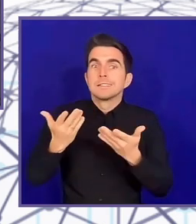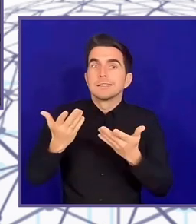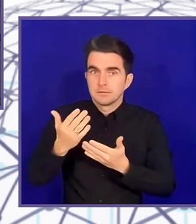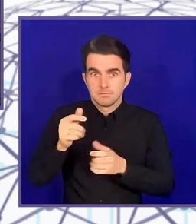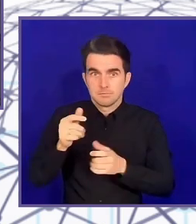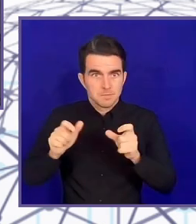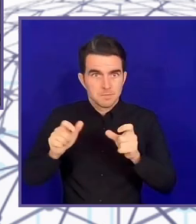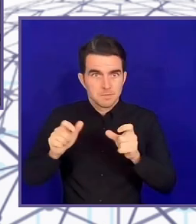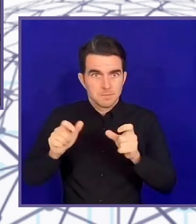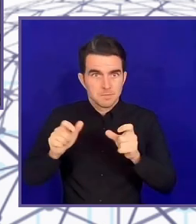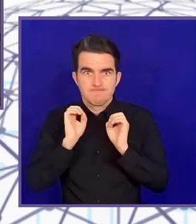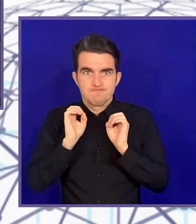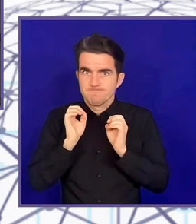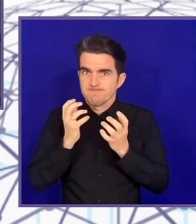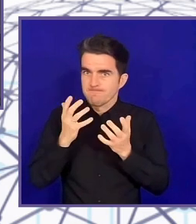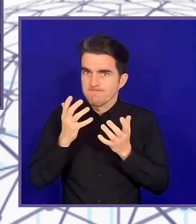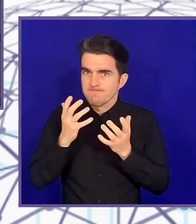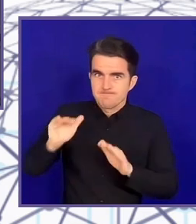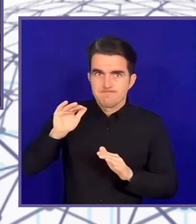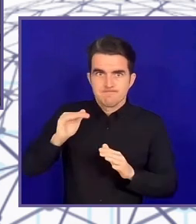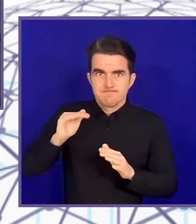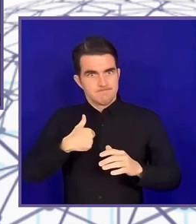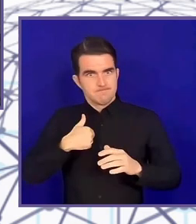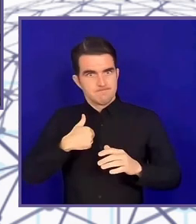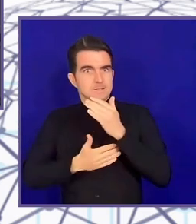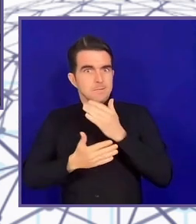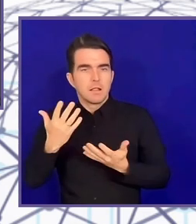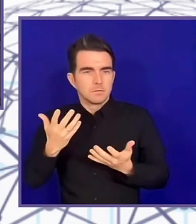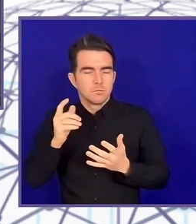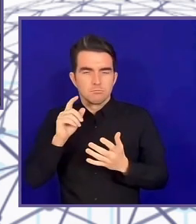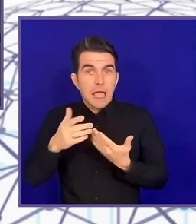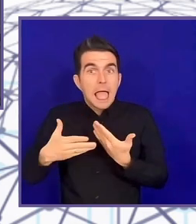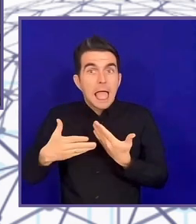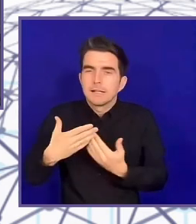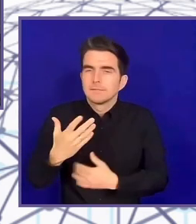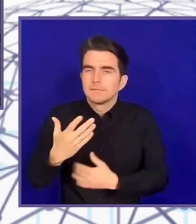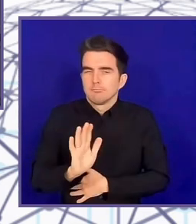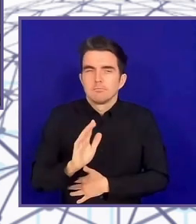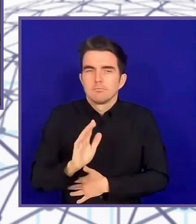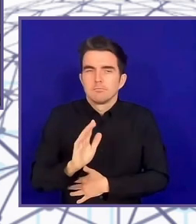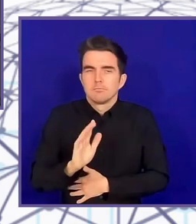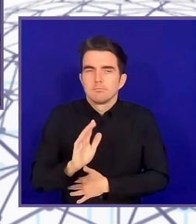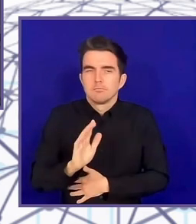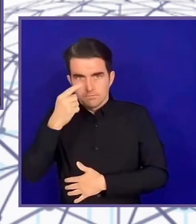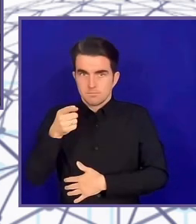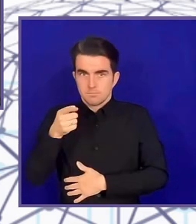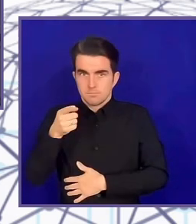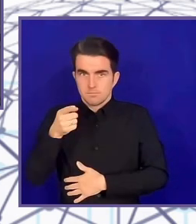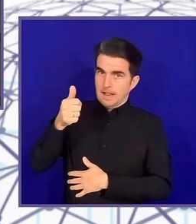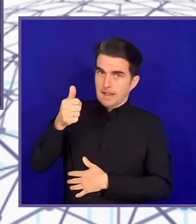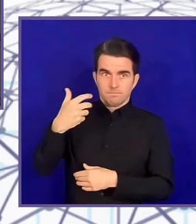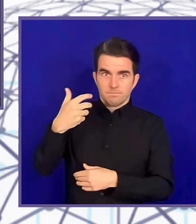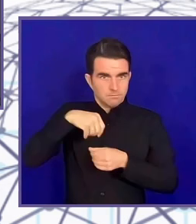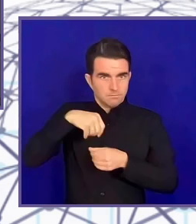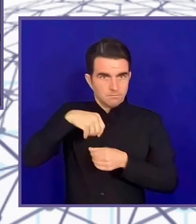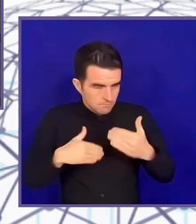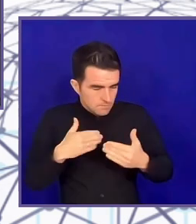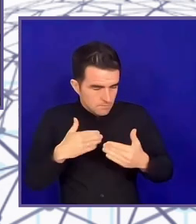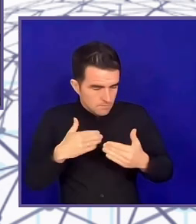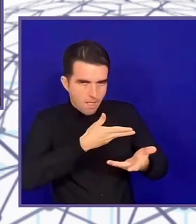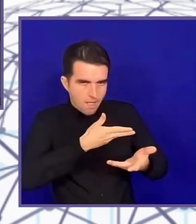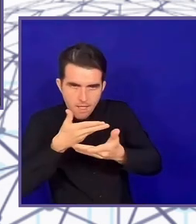spaces and make connections and build a network that you can then take knowledge from in a way that doesn't feel just